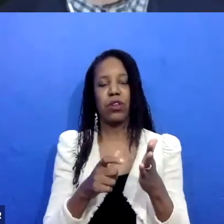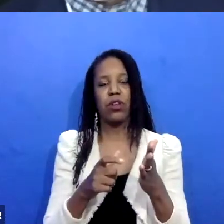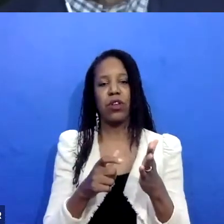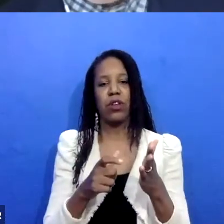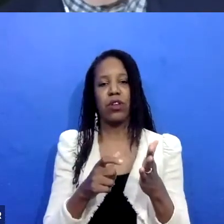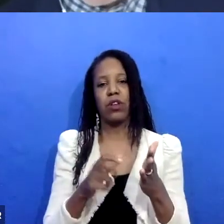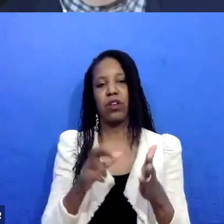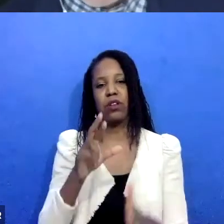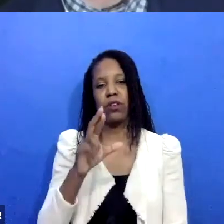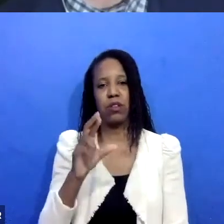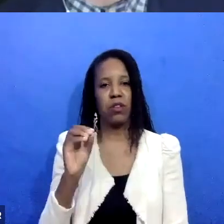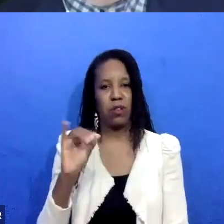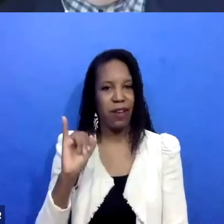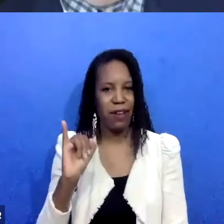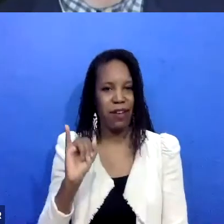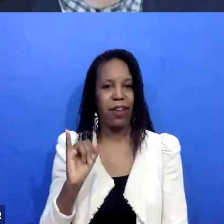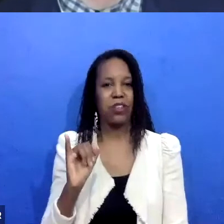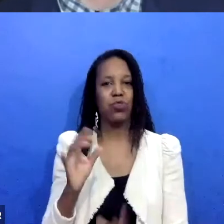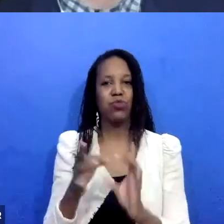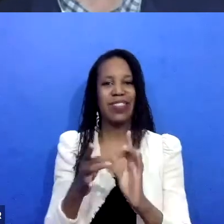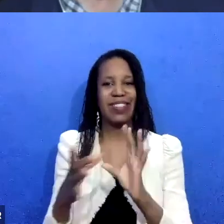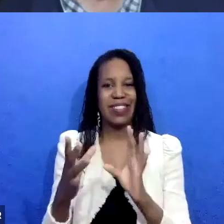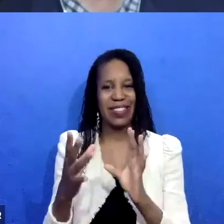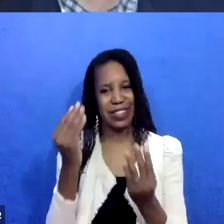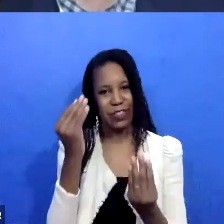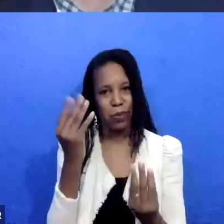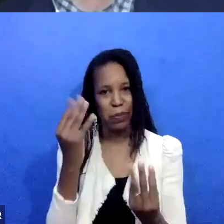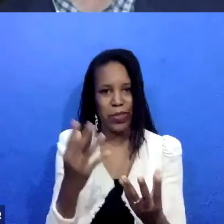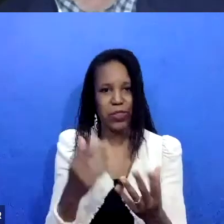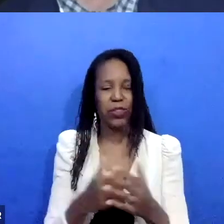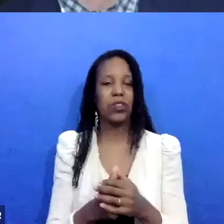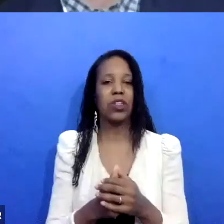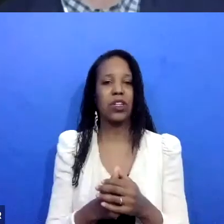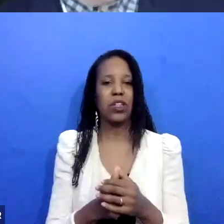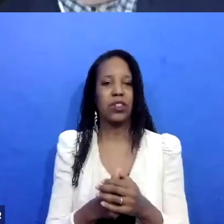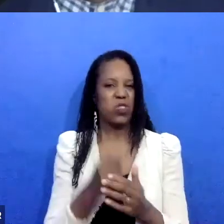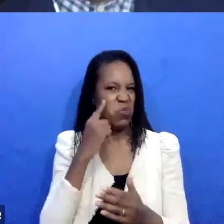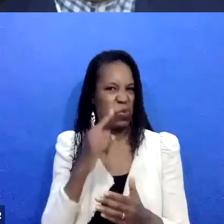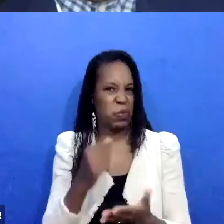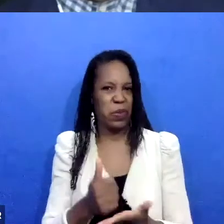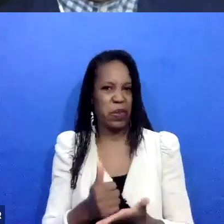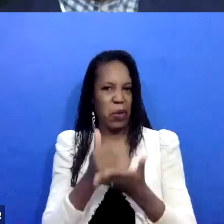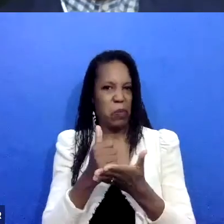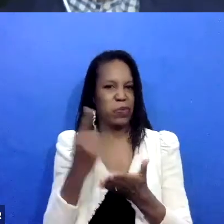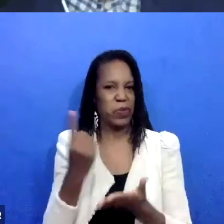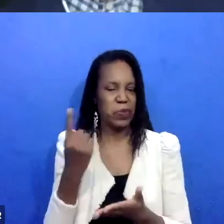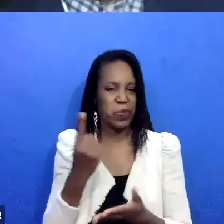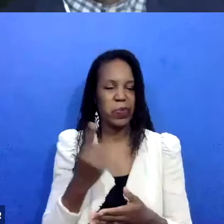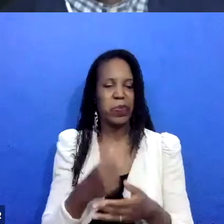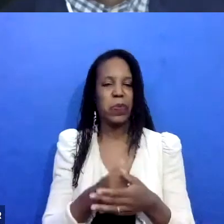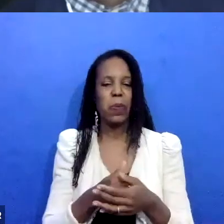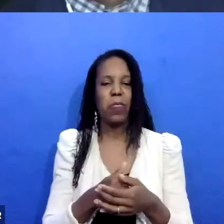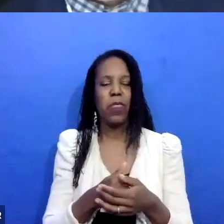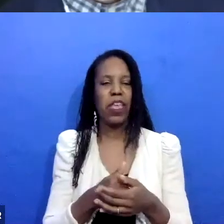challenges, chemical dependency. Um, if someone is, is managing an existing